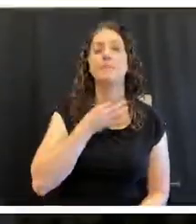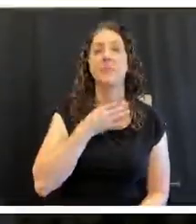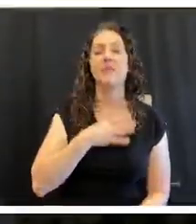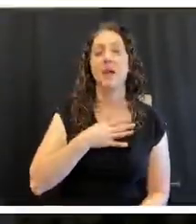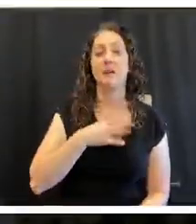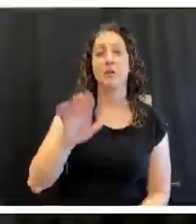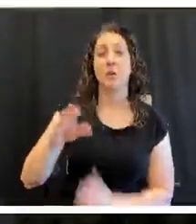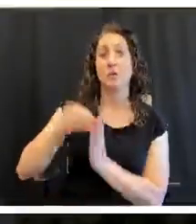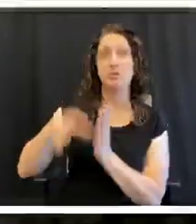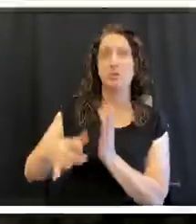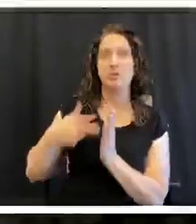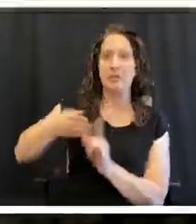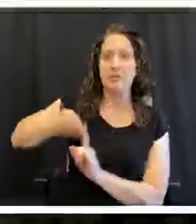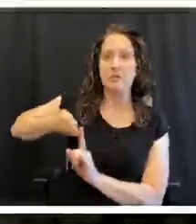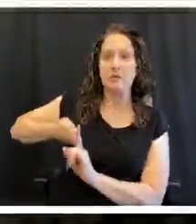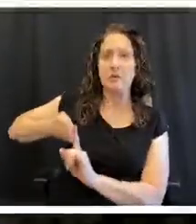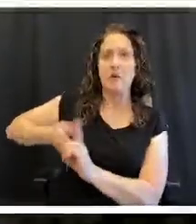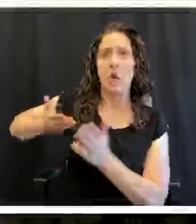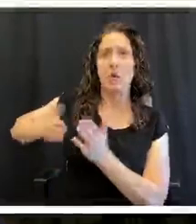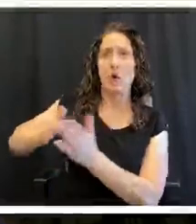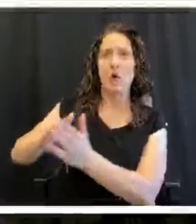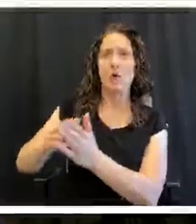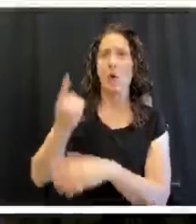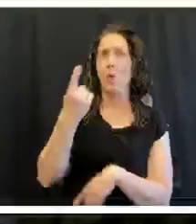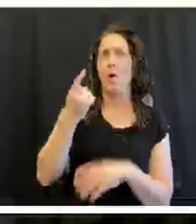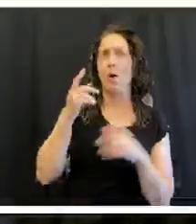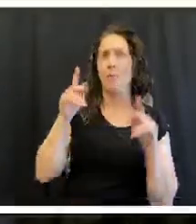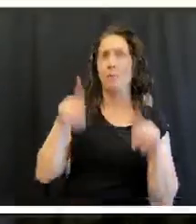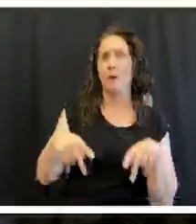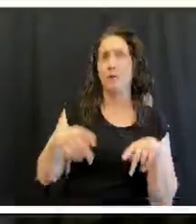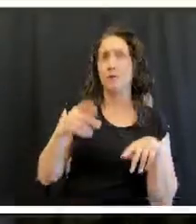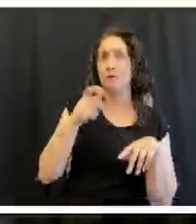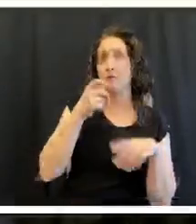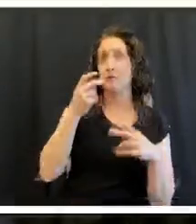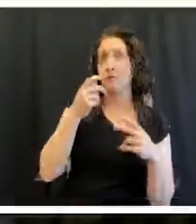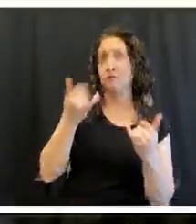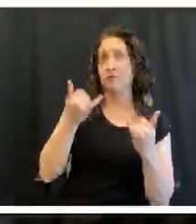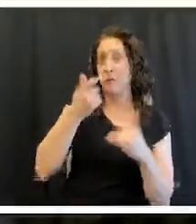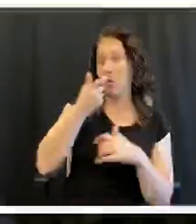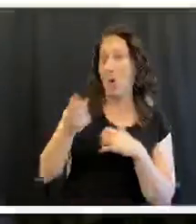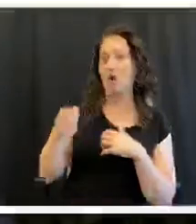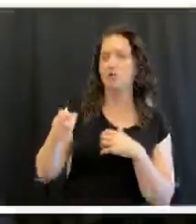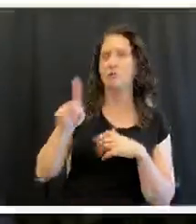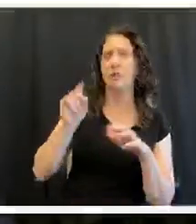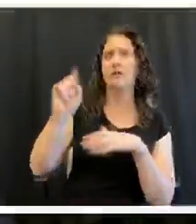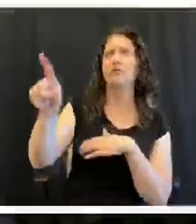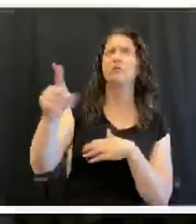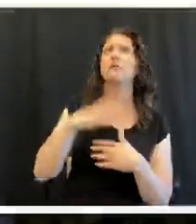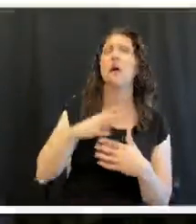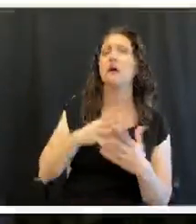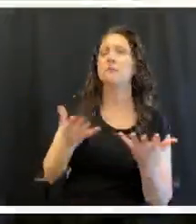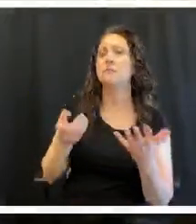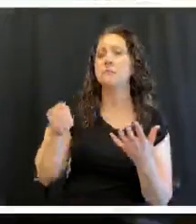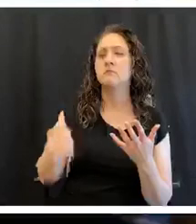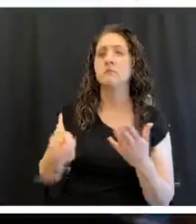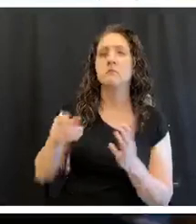like to prepare the most? This is a question from one of our viewers. What are the students really into and what do they want to know how to cook?